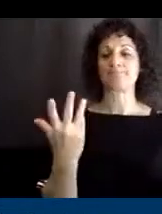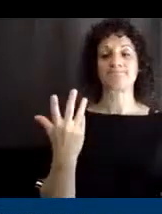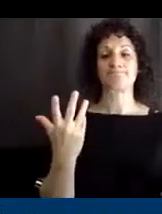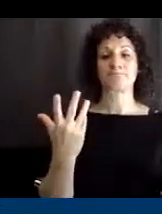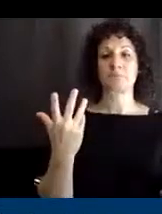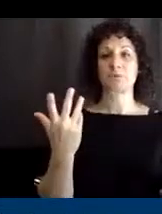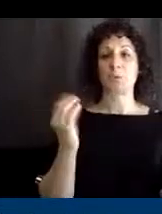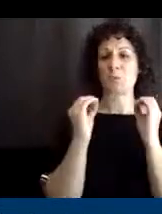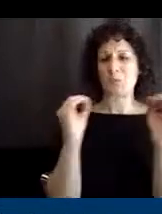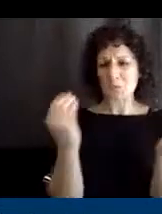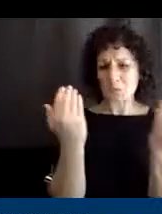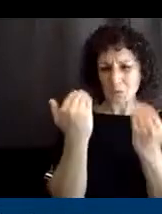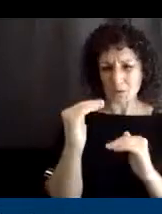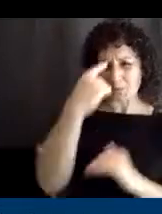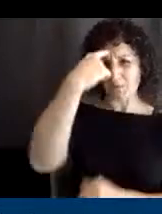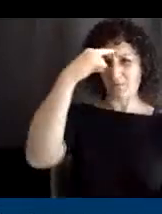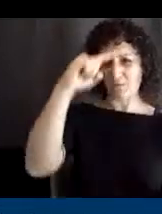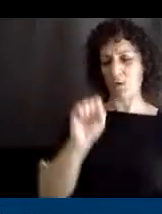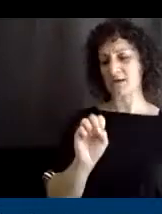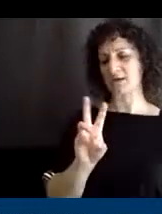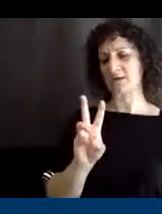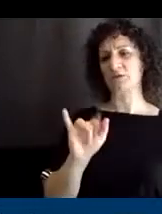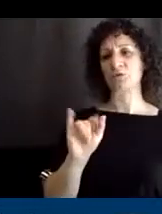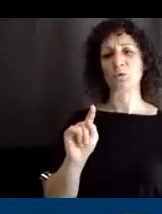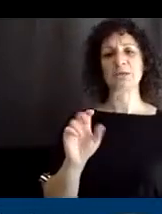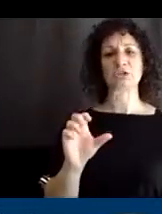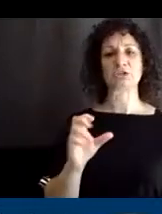comes to switch accessible toys.